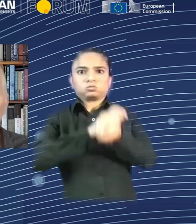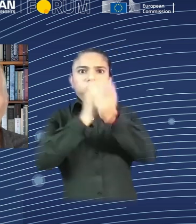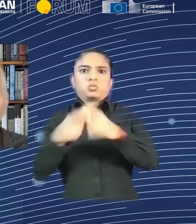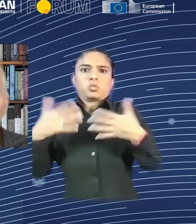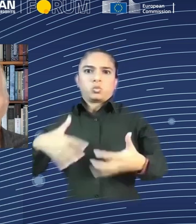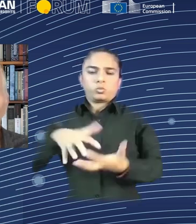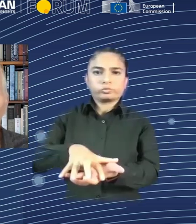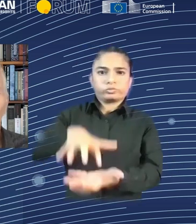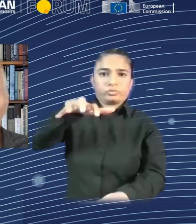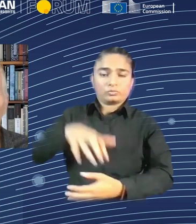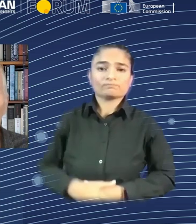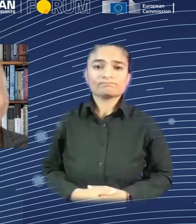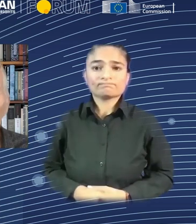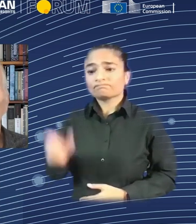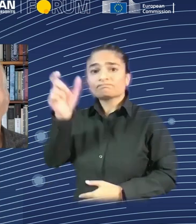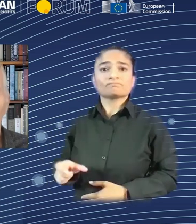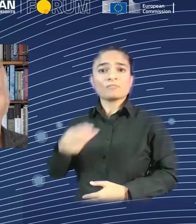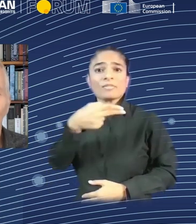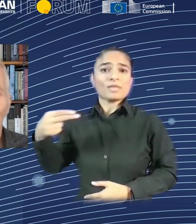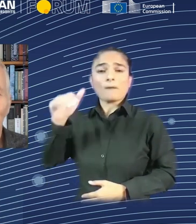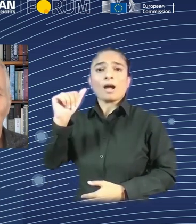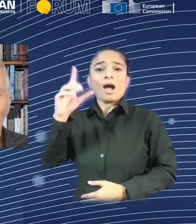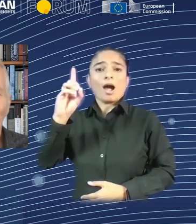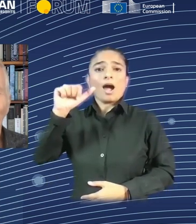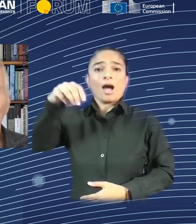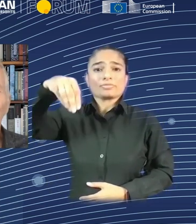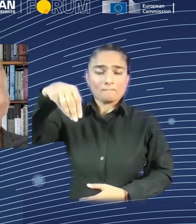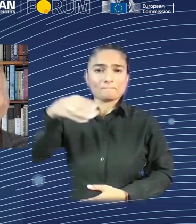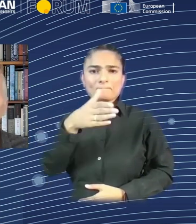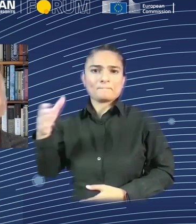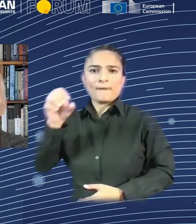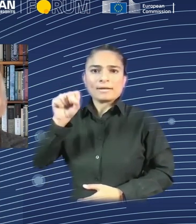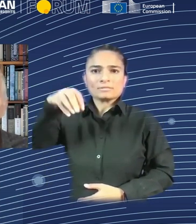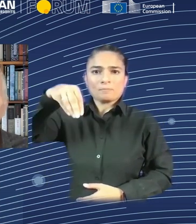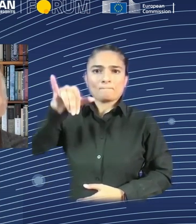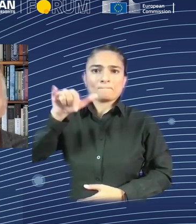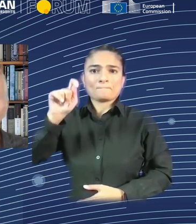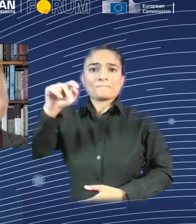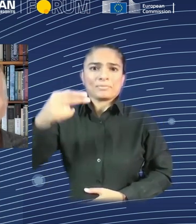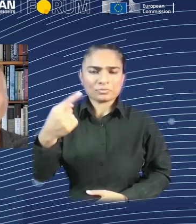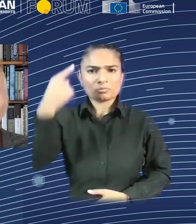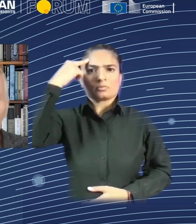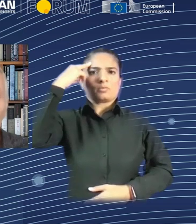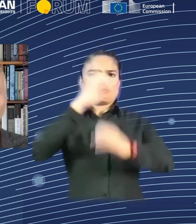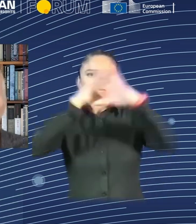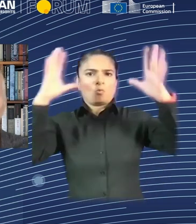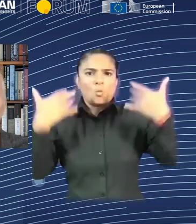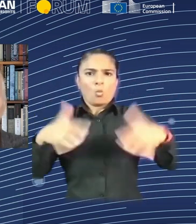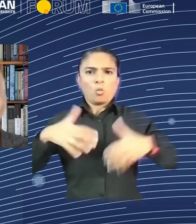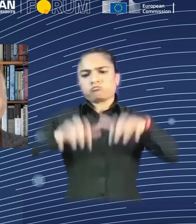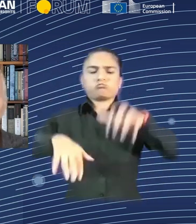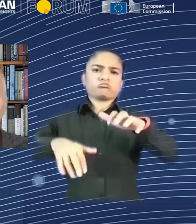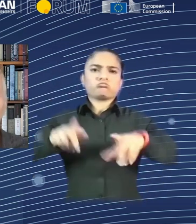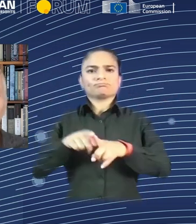was, you know, complete waste. And so all of a sudden, now we have this huge entertainment economy.